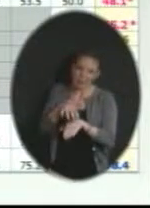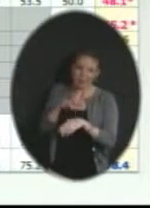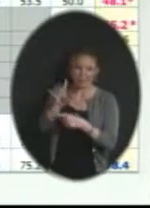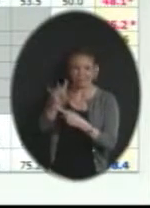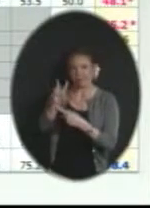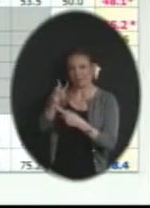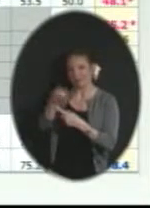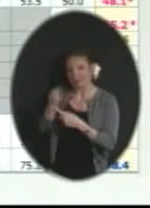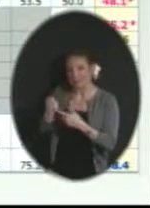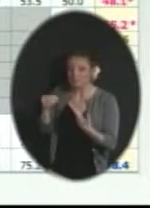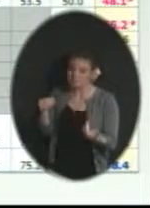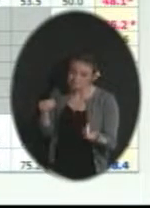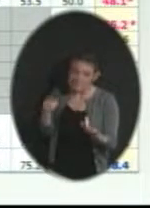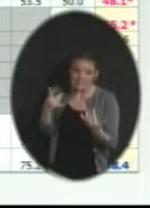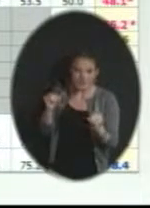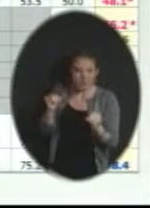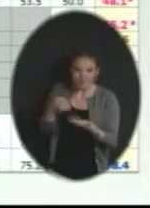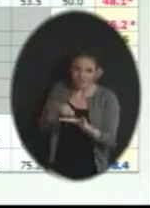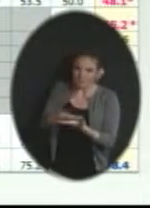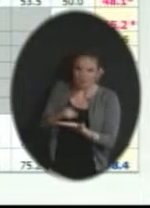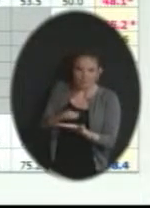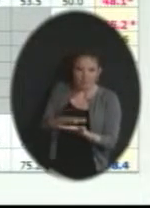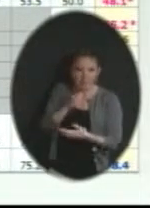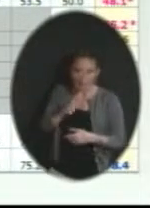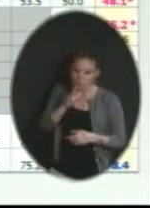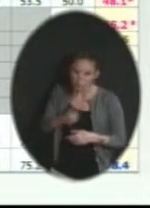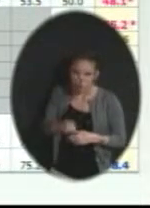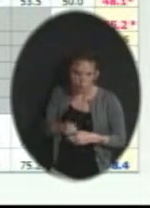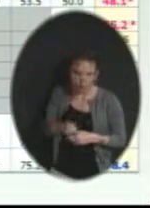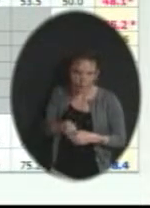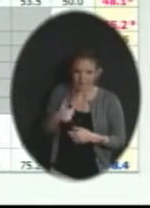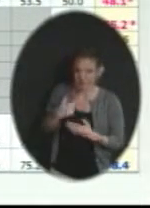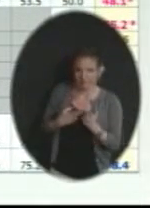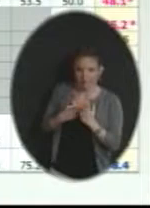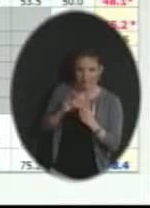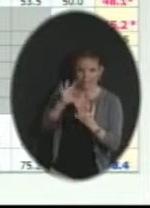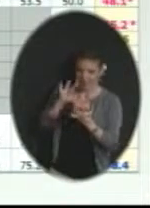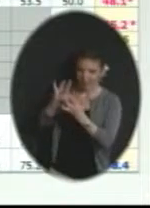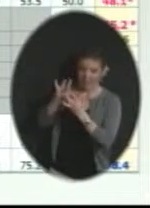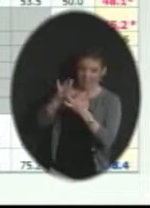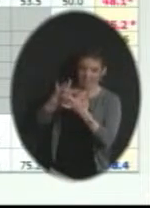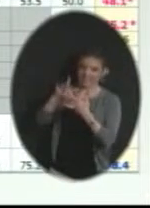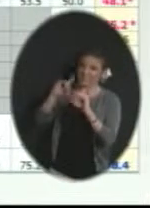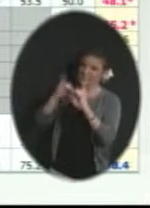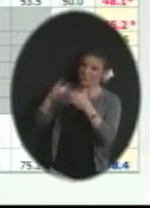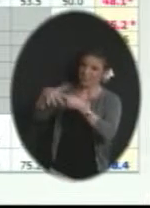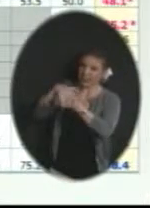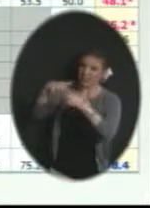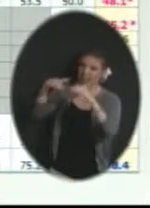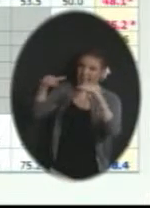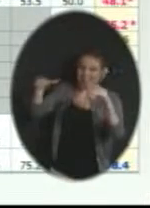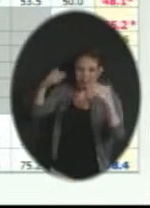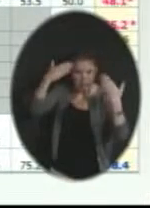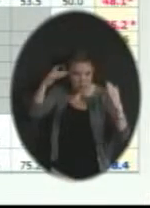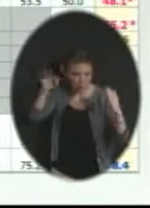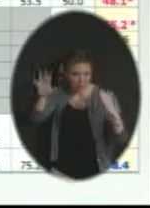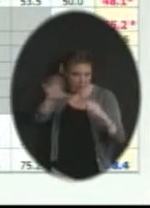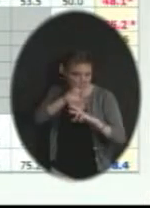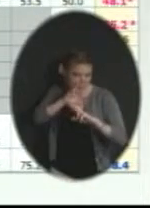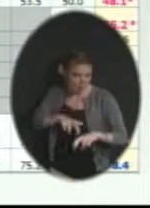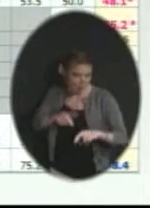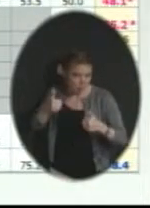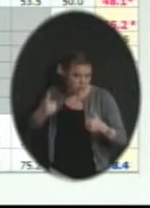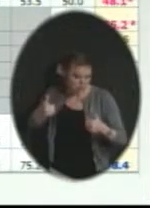But again, a high percentage of unsure. I didn't have, I've never had contact with anyone at the district level, so I don't know if they're responsive and courteous because I've never